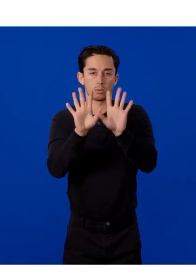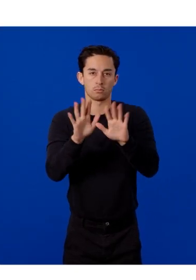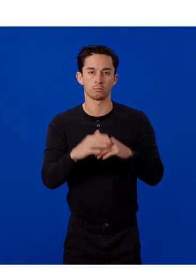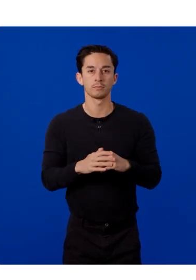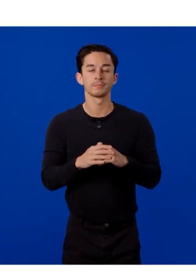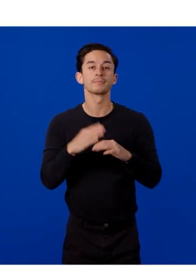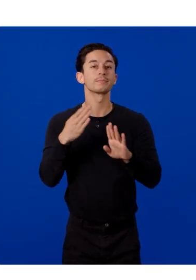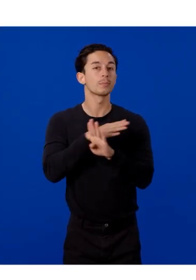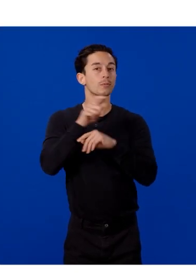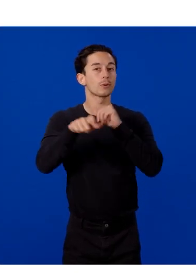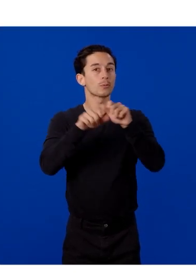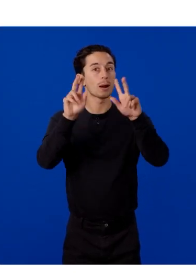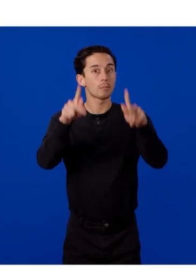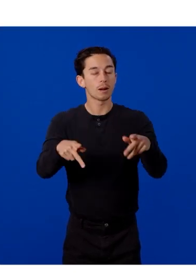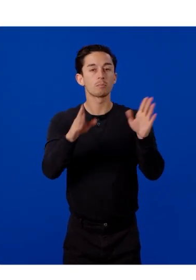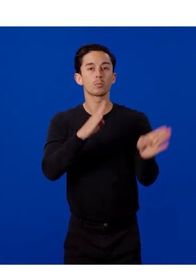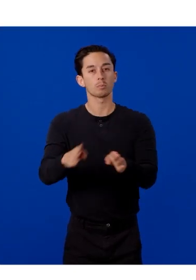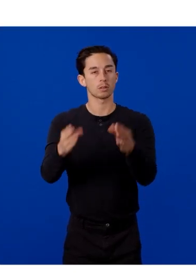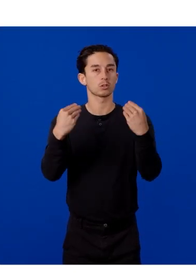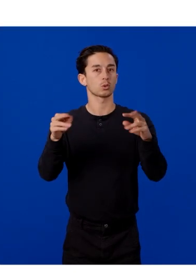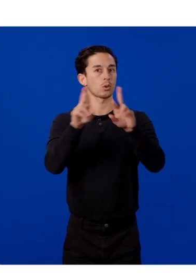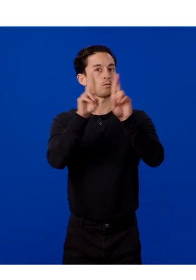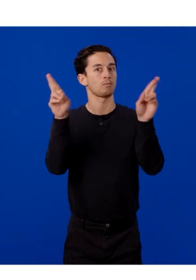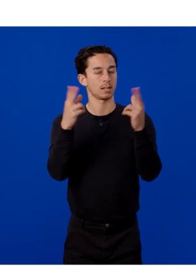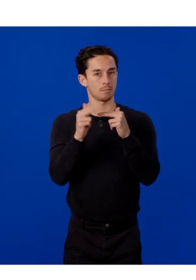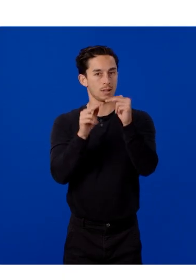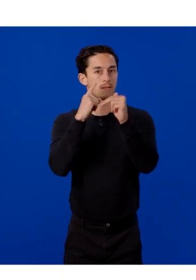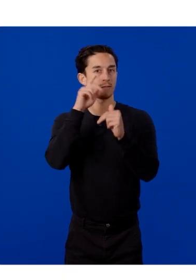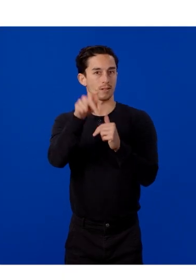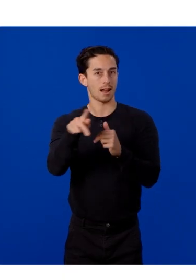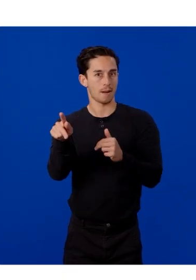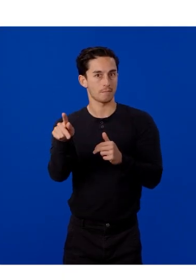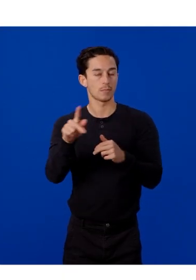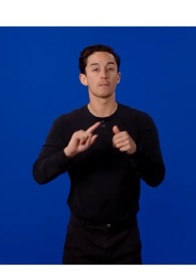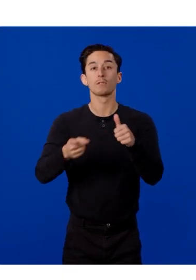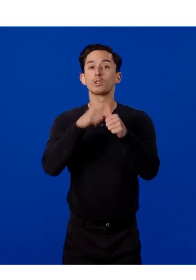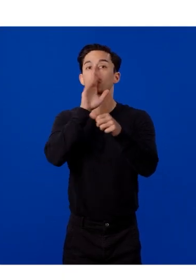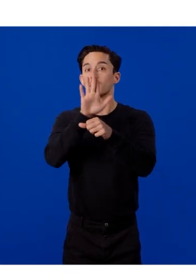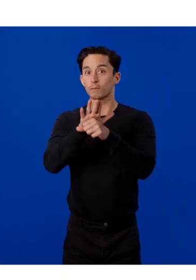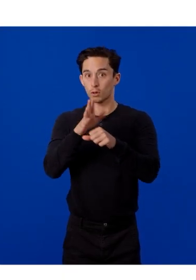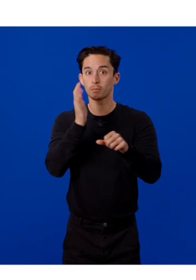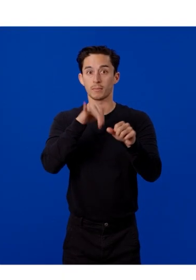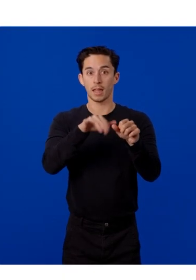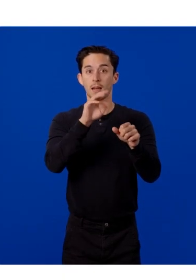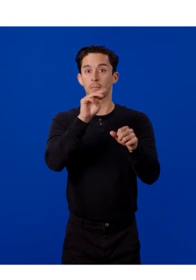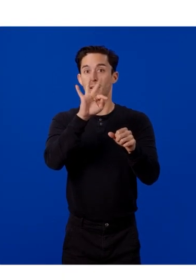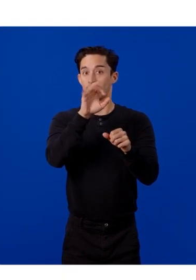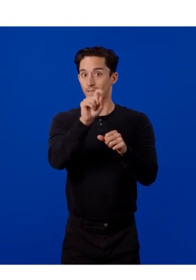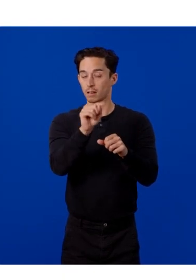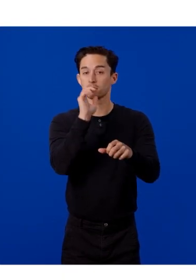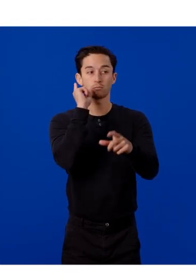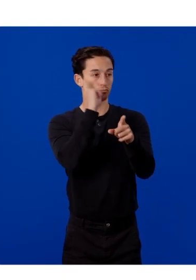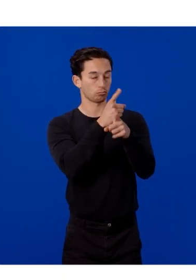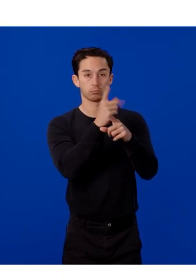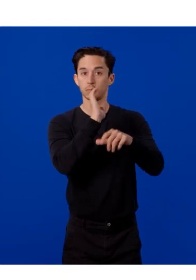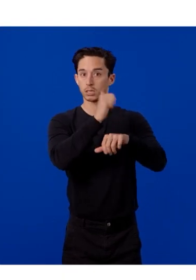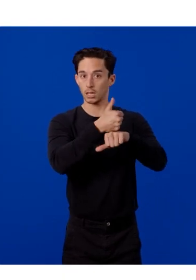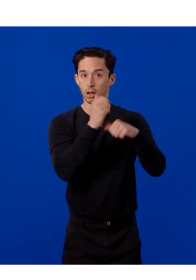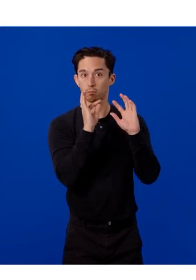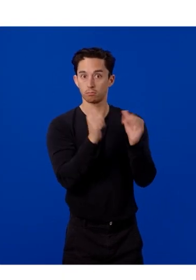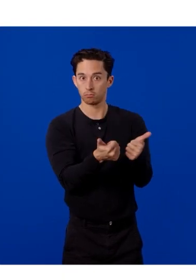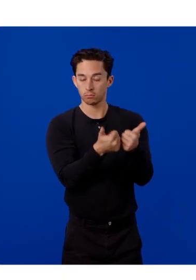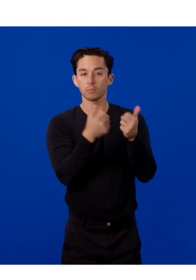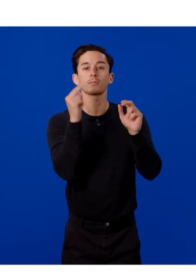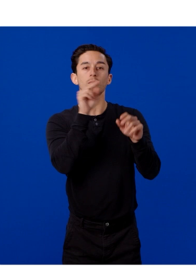up, let's prepare a store-ready build for our app. First, confirm the Android manifest is correctly set up. Go to